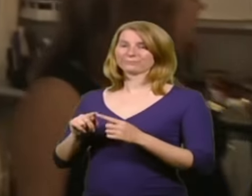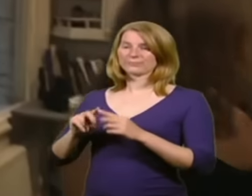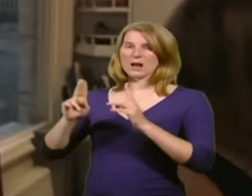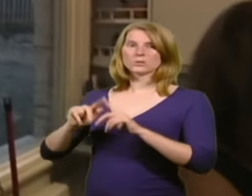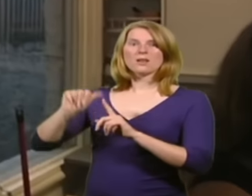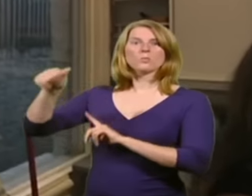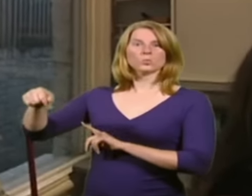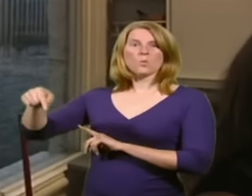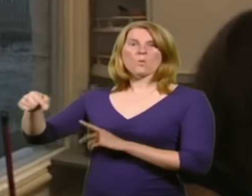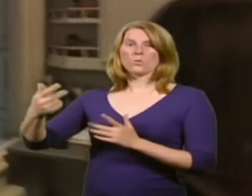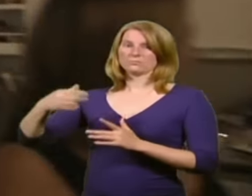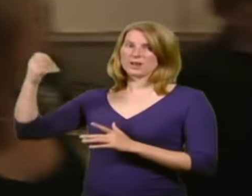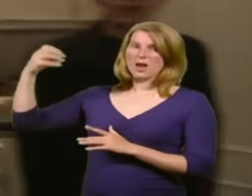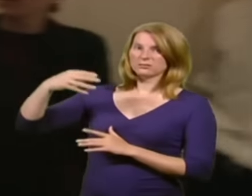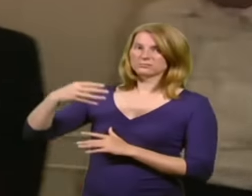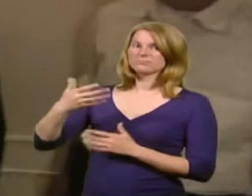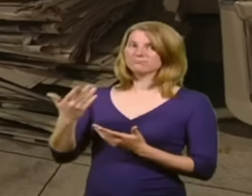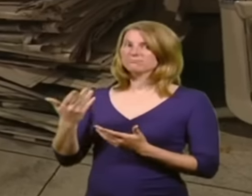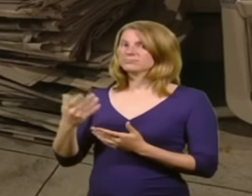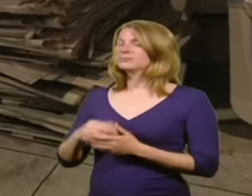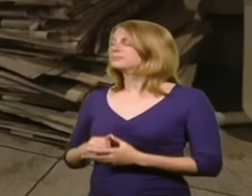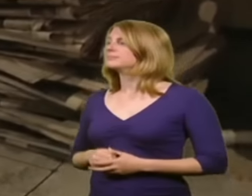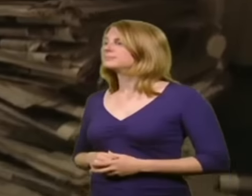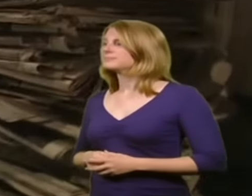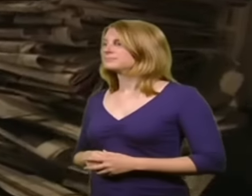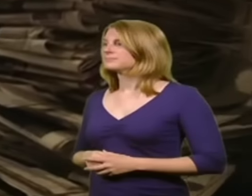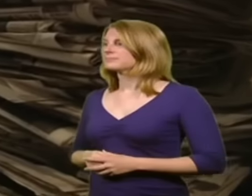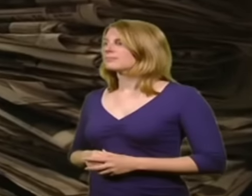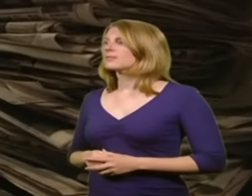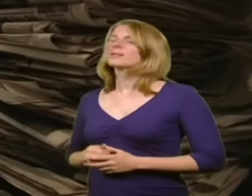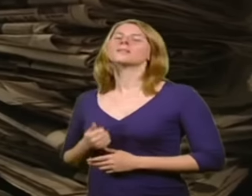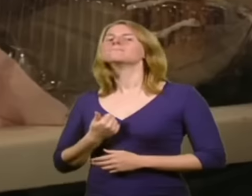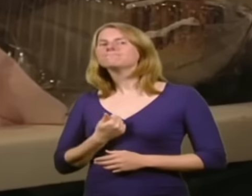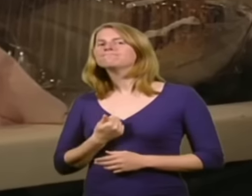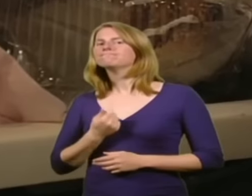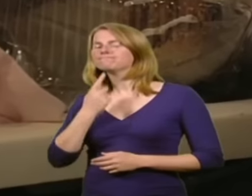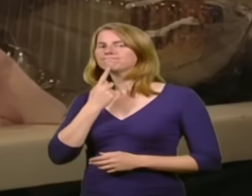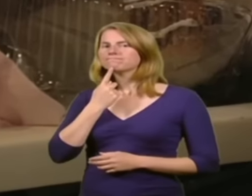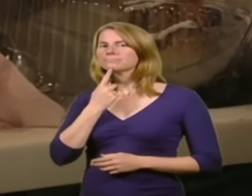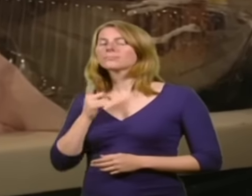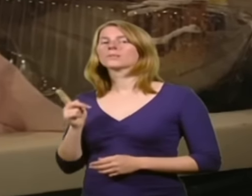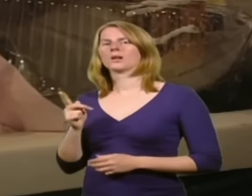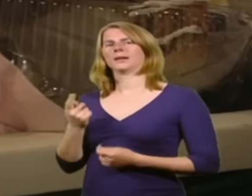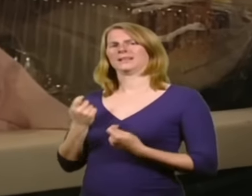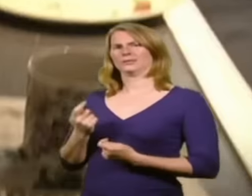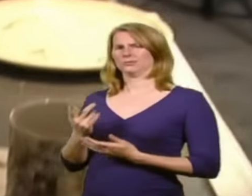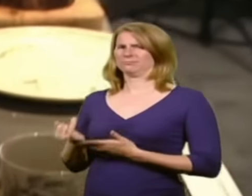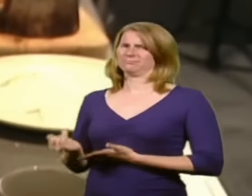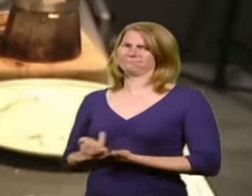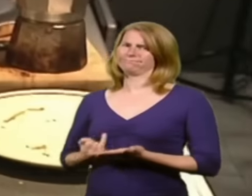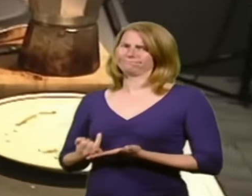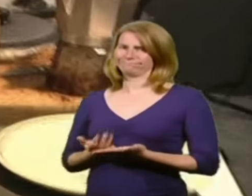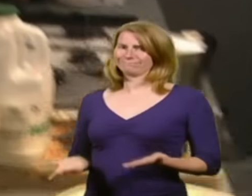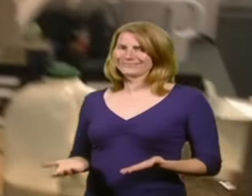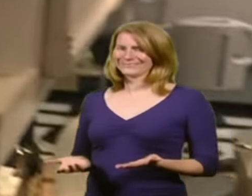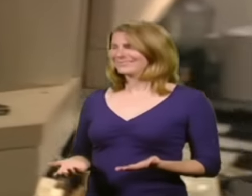off the white wall and through the windows. It'd be better if it weren't there, though, wouldn't it? This kitchen is an abomination. I mean, I sound like an angry mother, don't I?